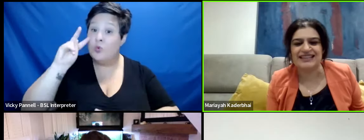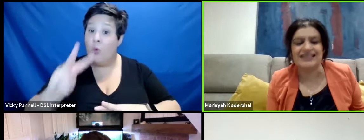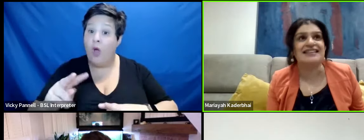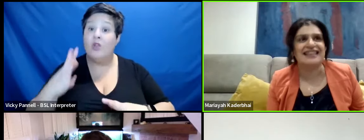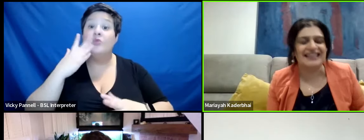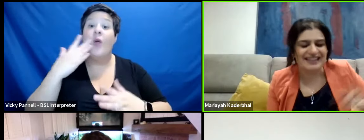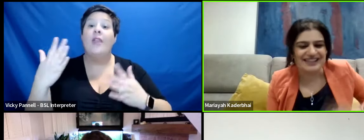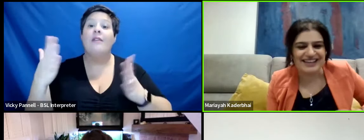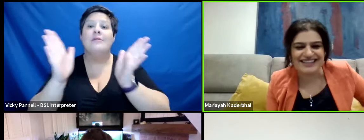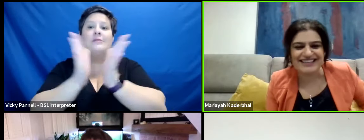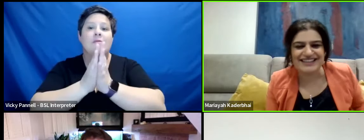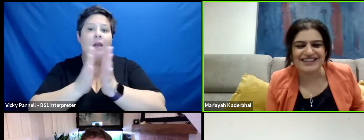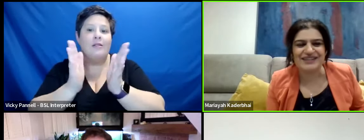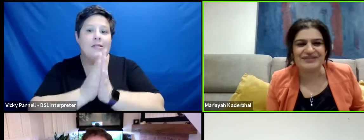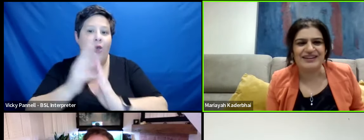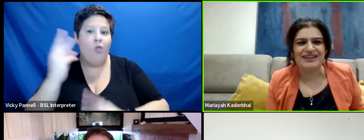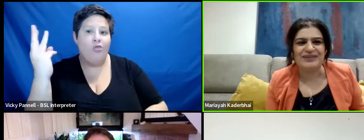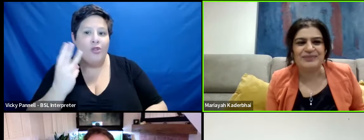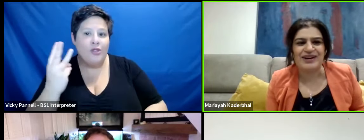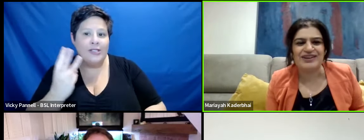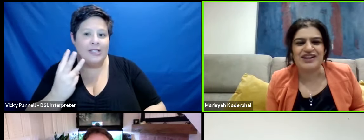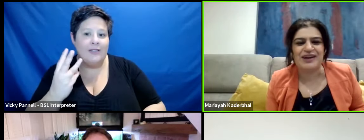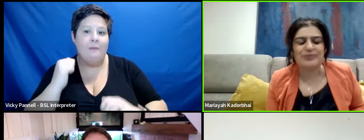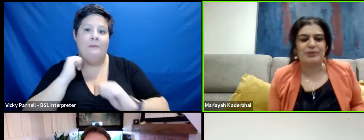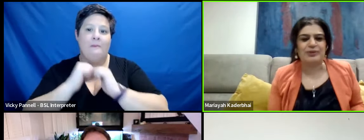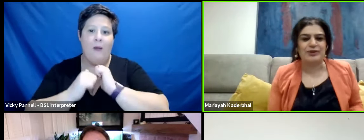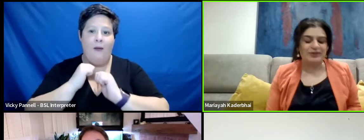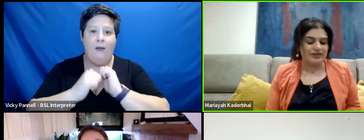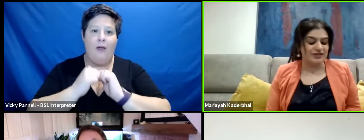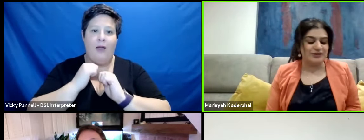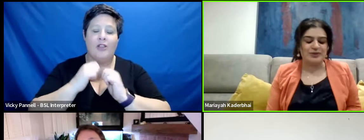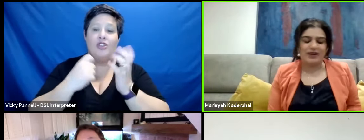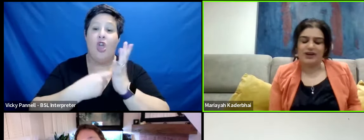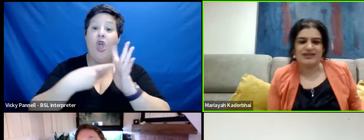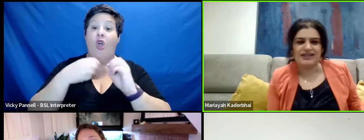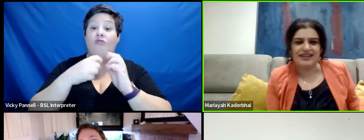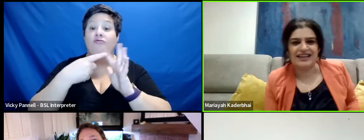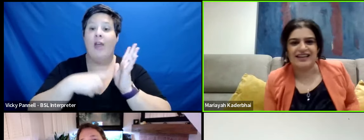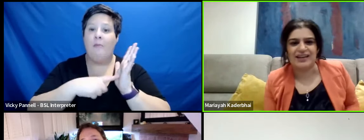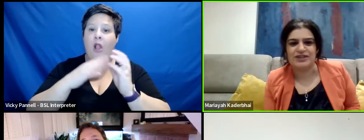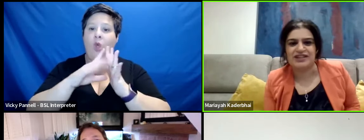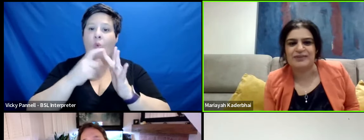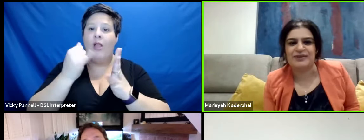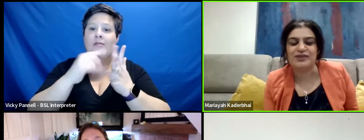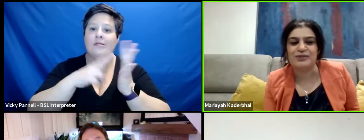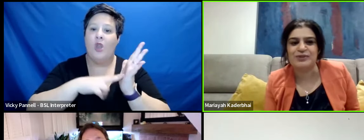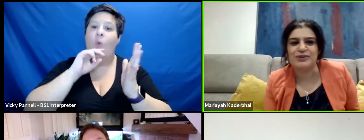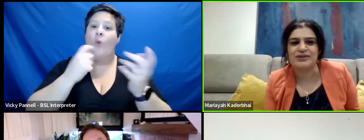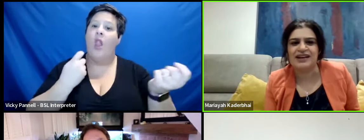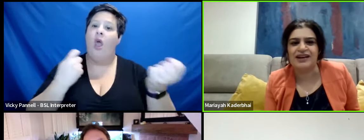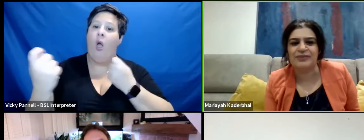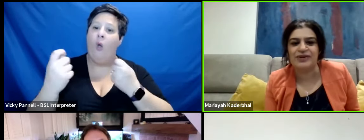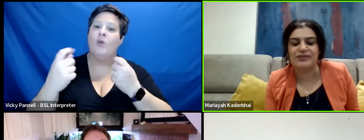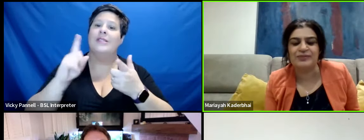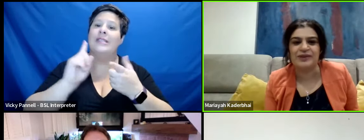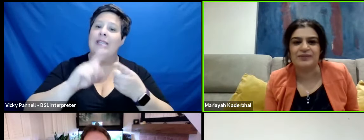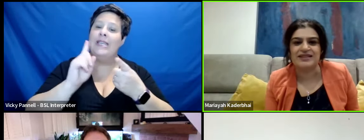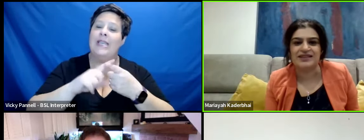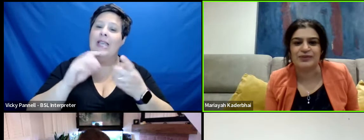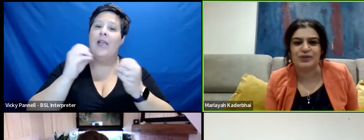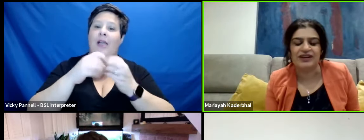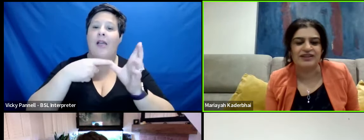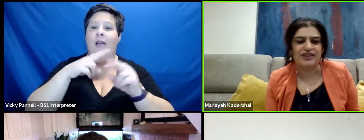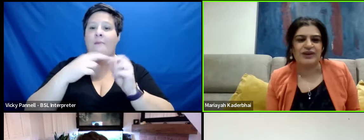Saturday the 13th of March Robert Wolves will be hosting the EE British Academy Film Awards on